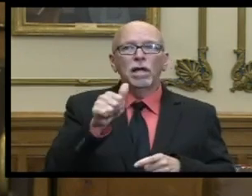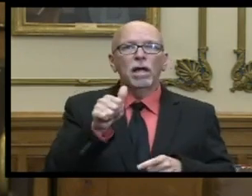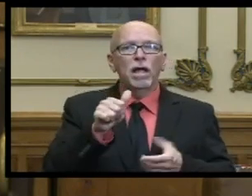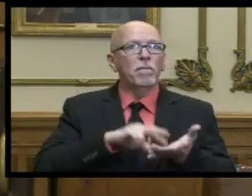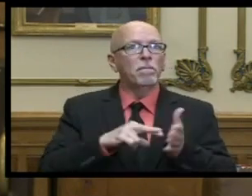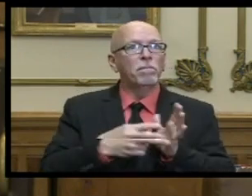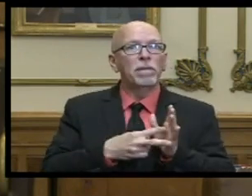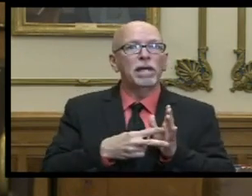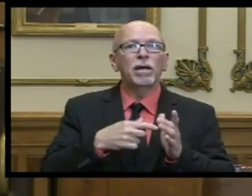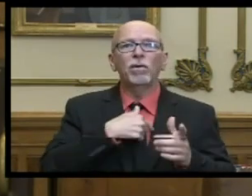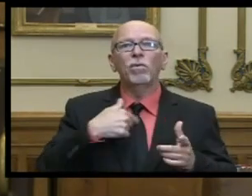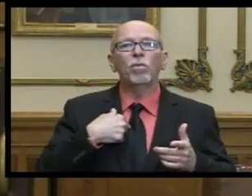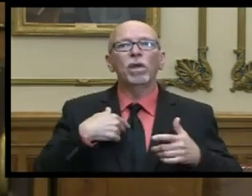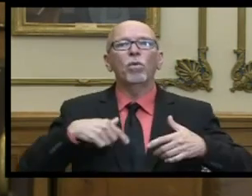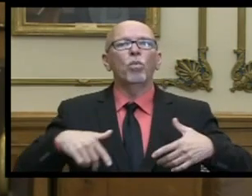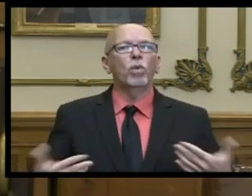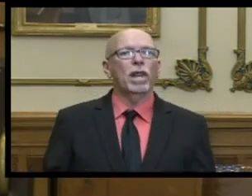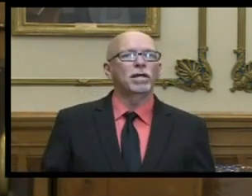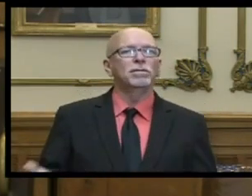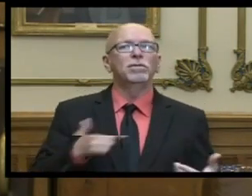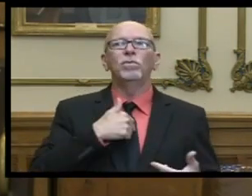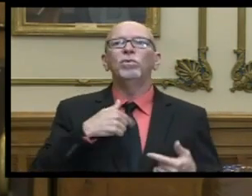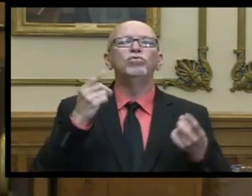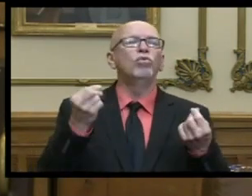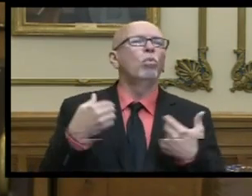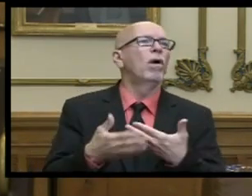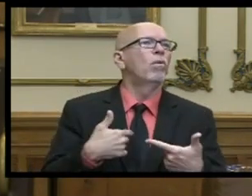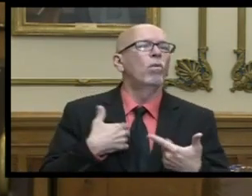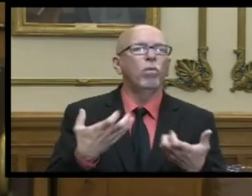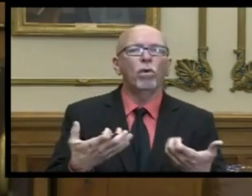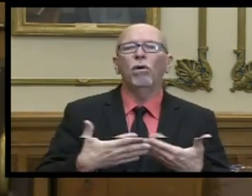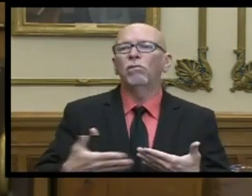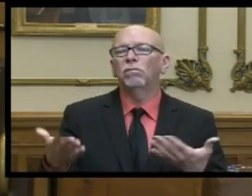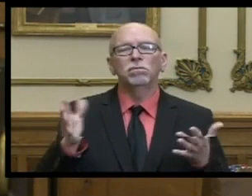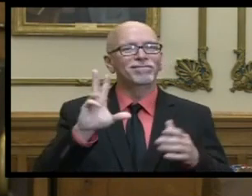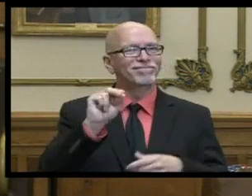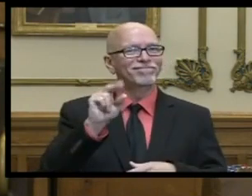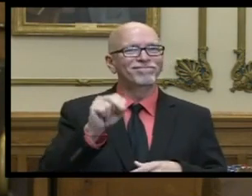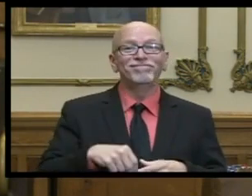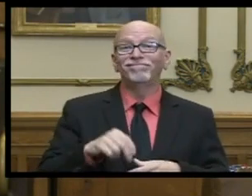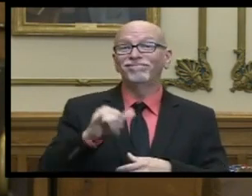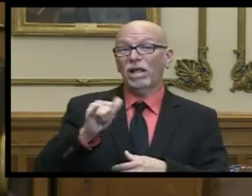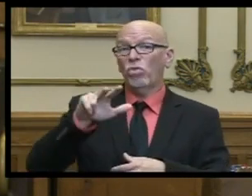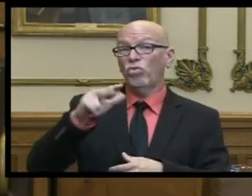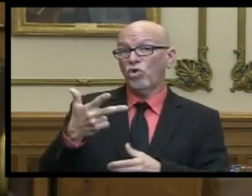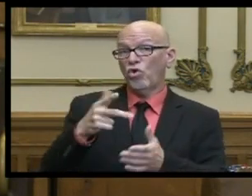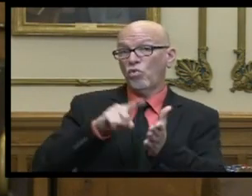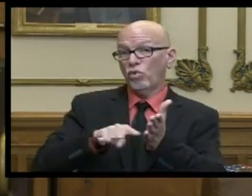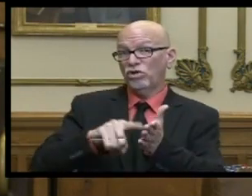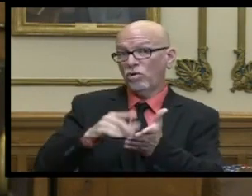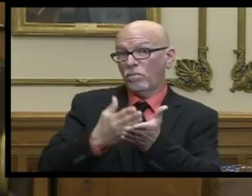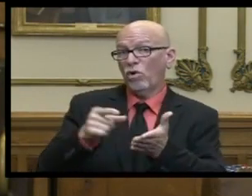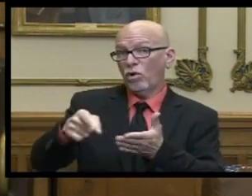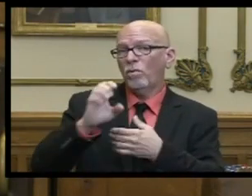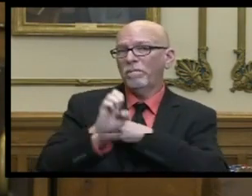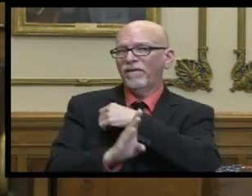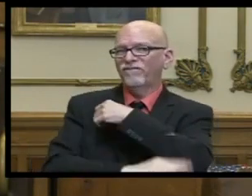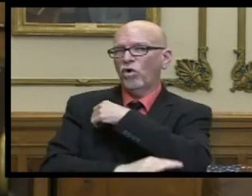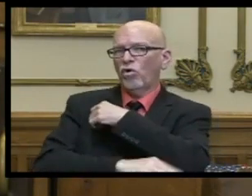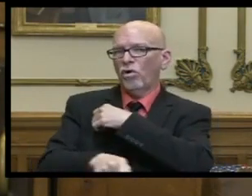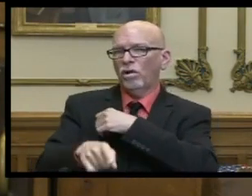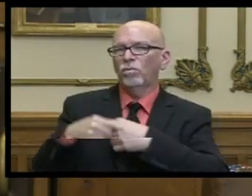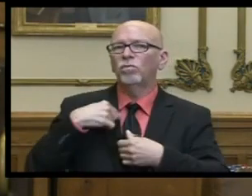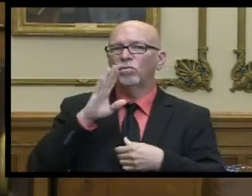opportunity to sort of relax everything we've been doing to get us to this point wave three will be planned for the fall and we will